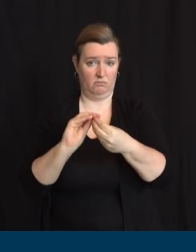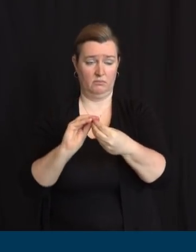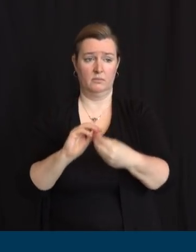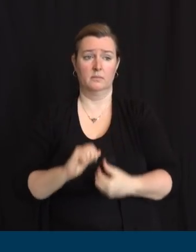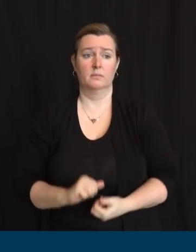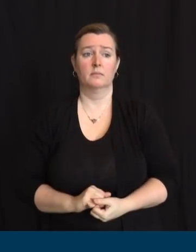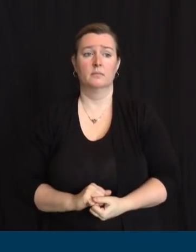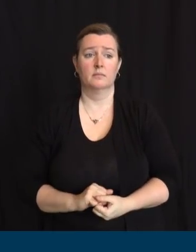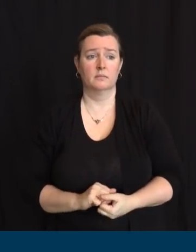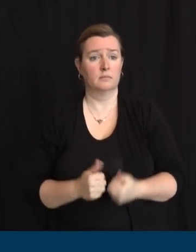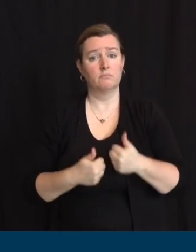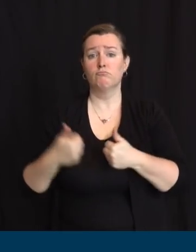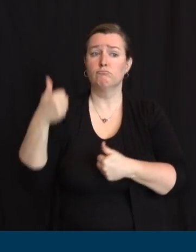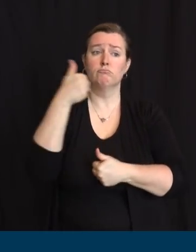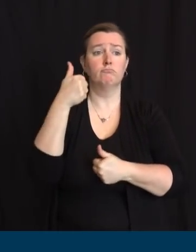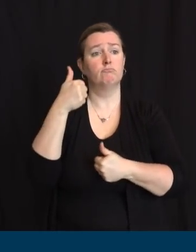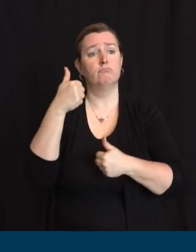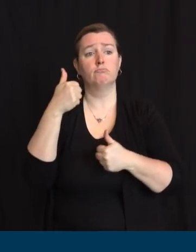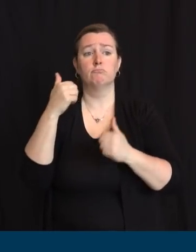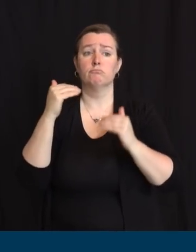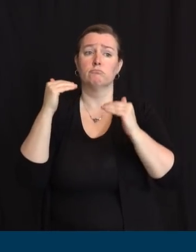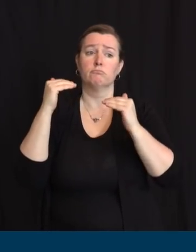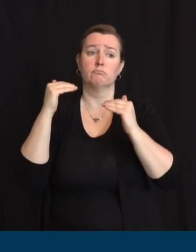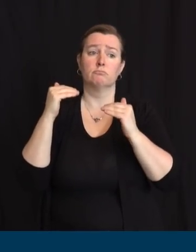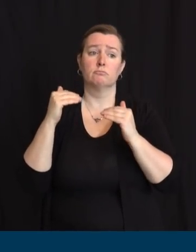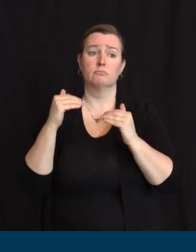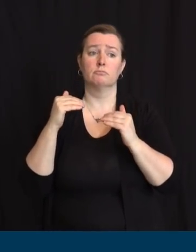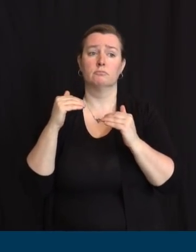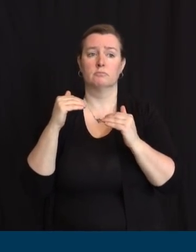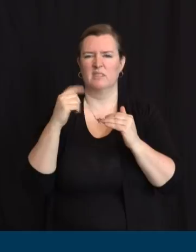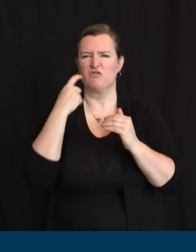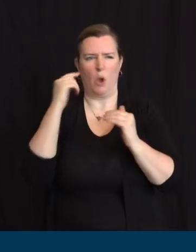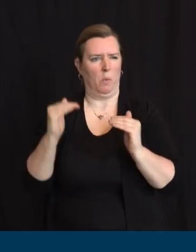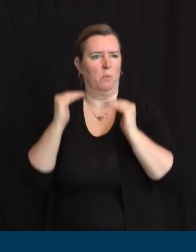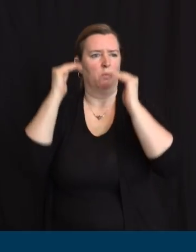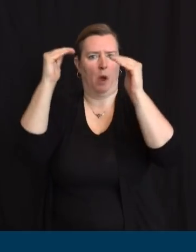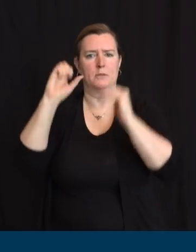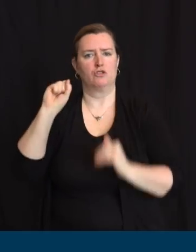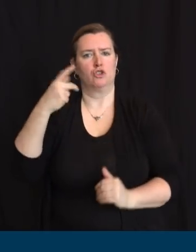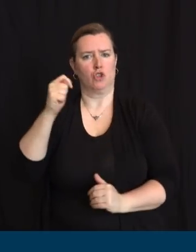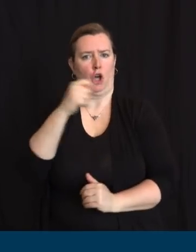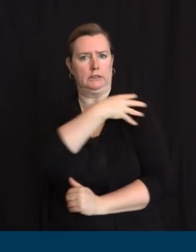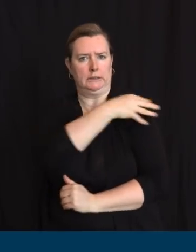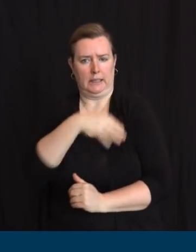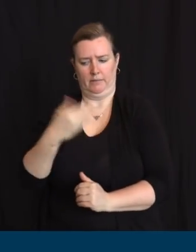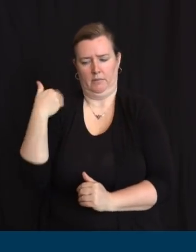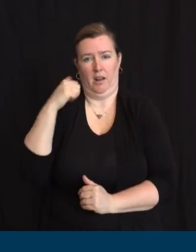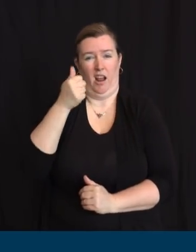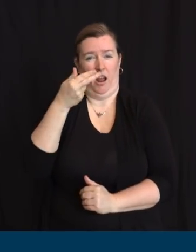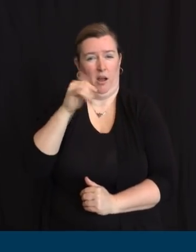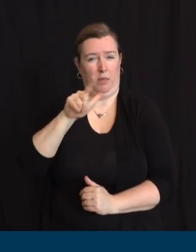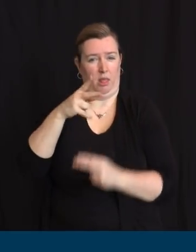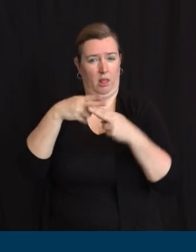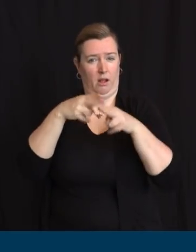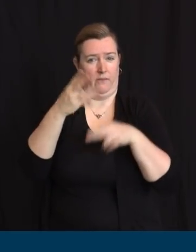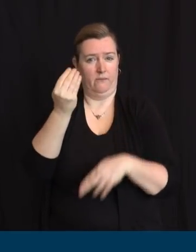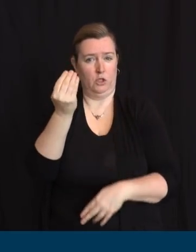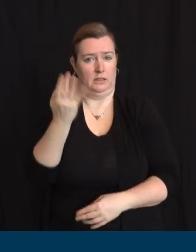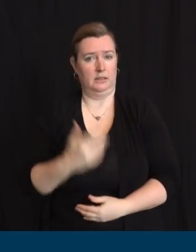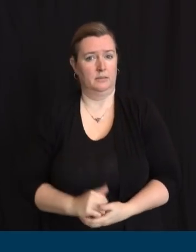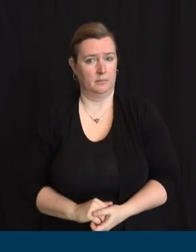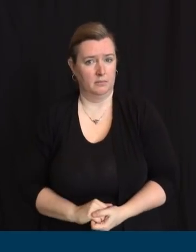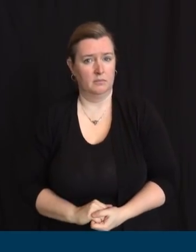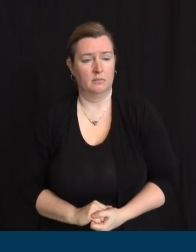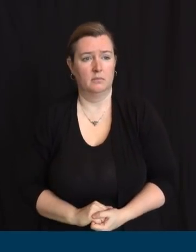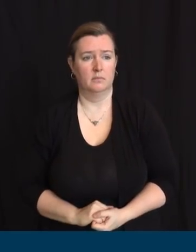in 2014. He was only 38 years old. He leaves behind his wife, Brandy.